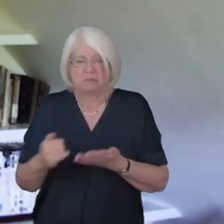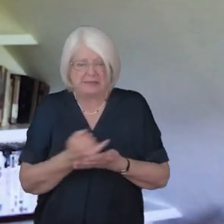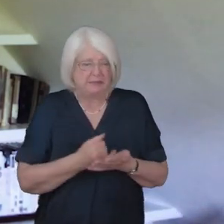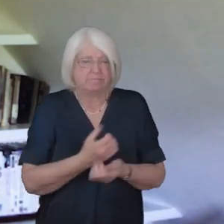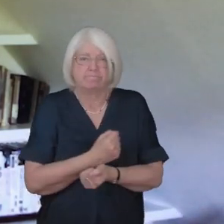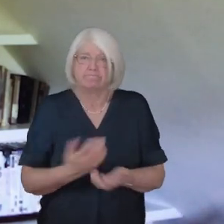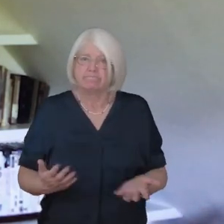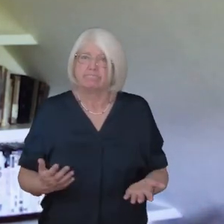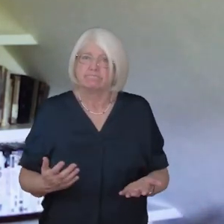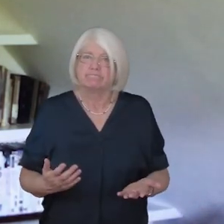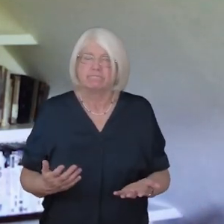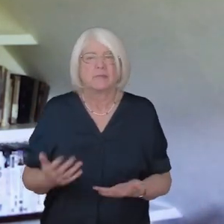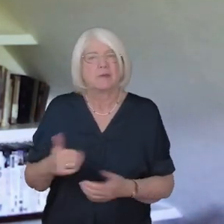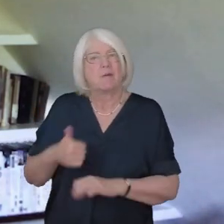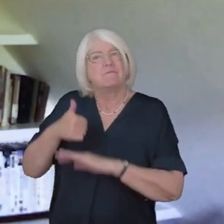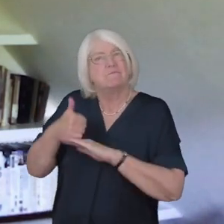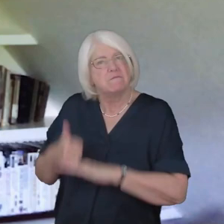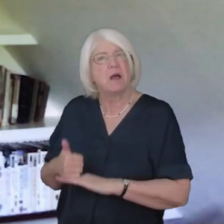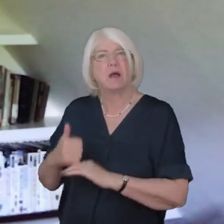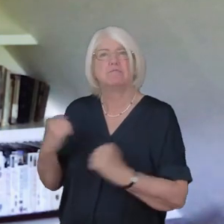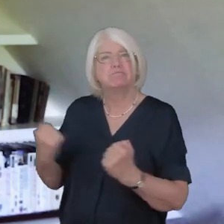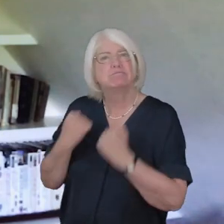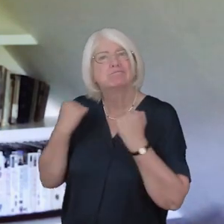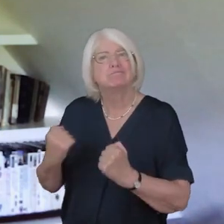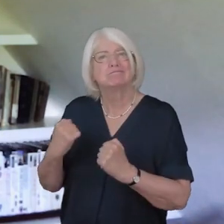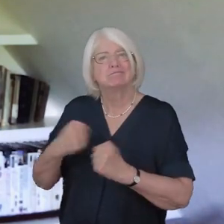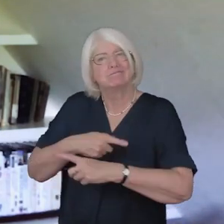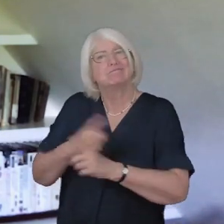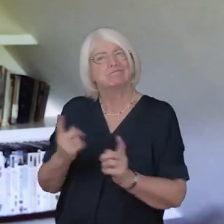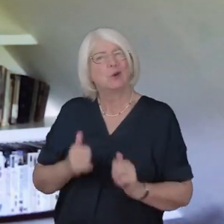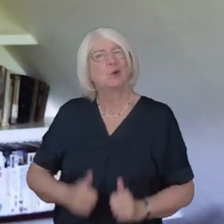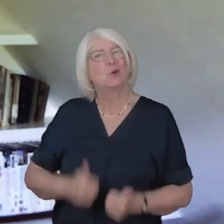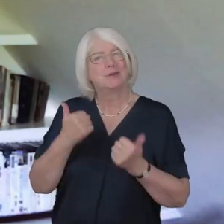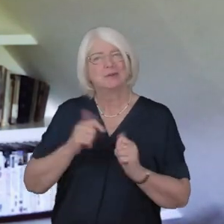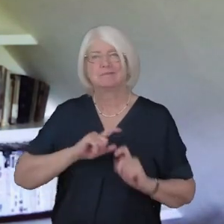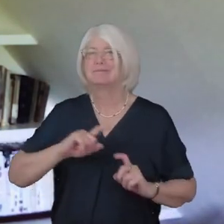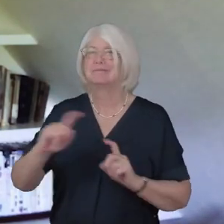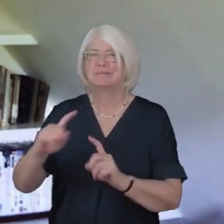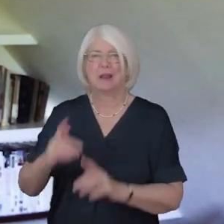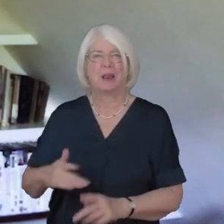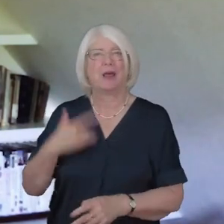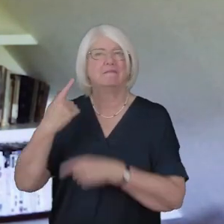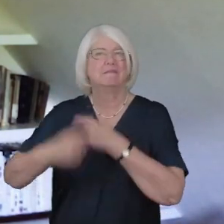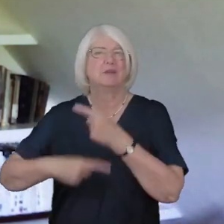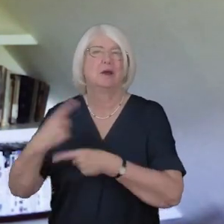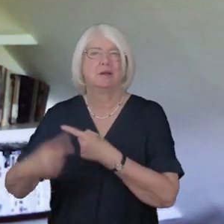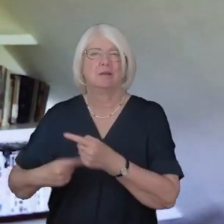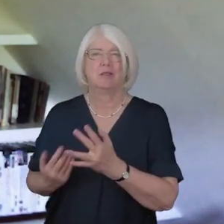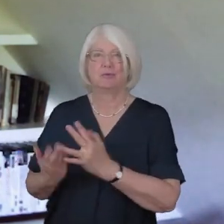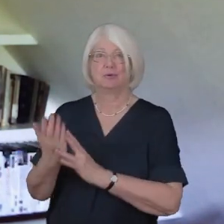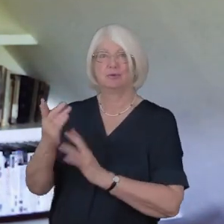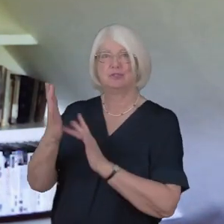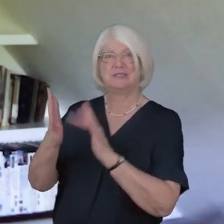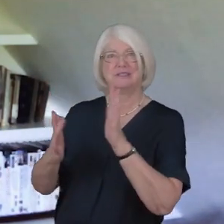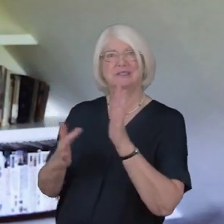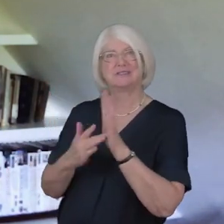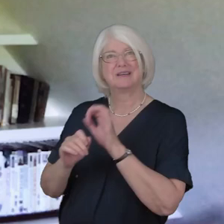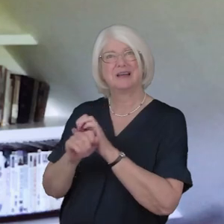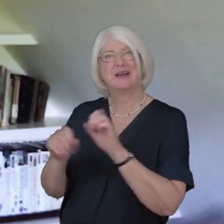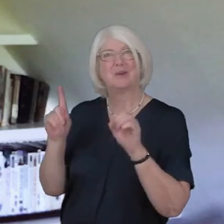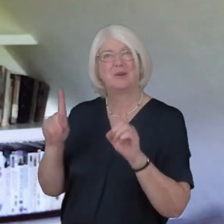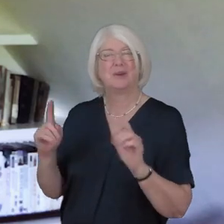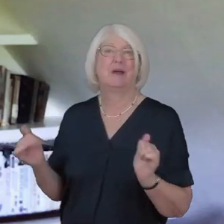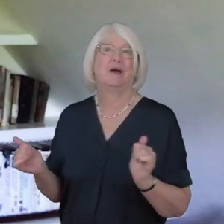all our sins confirm and strengthen us in all goodness and keep us in life eternal through Jesus